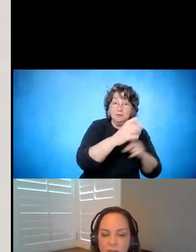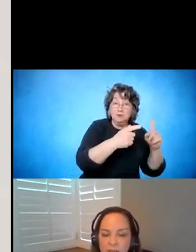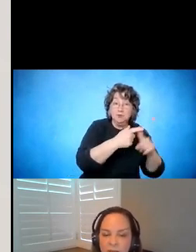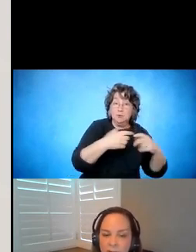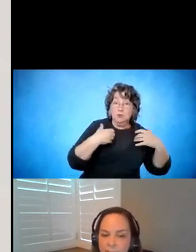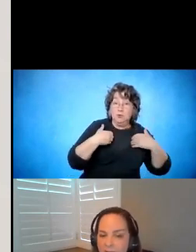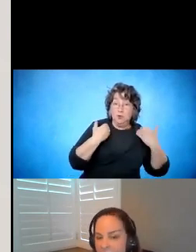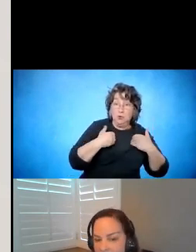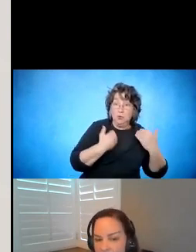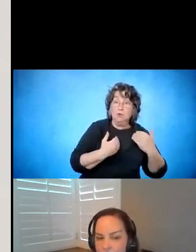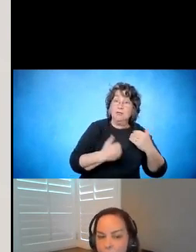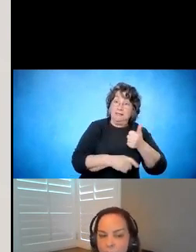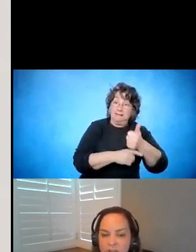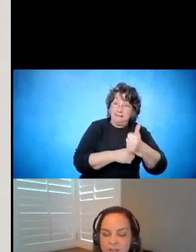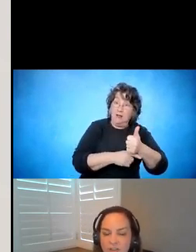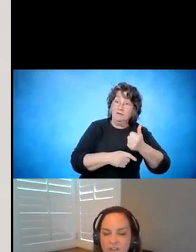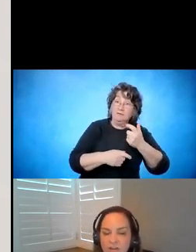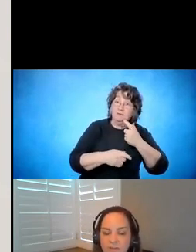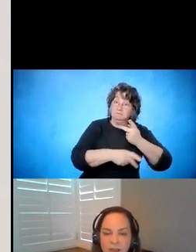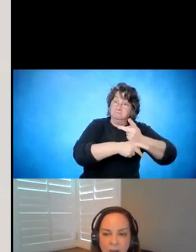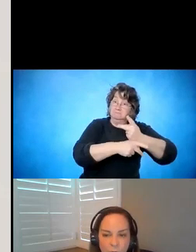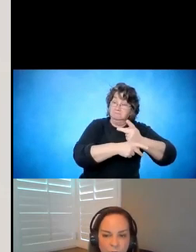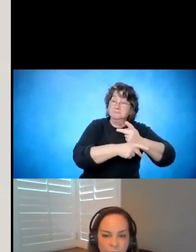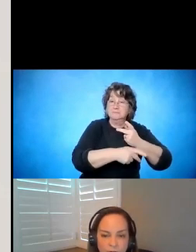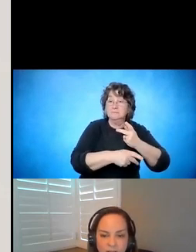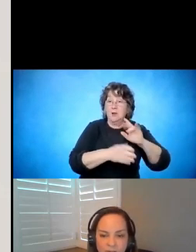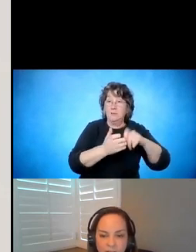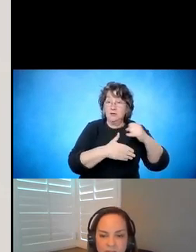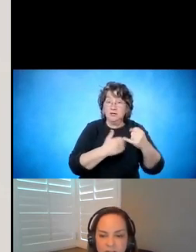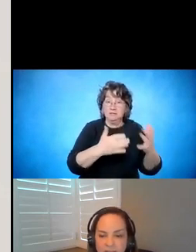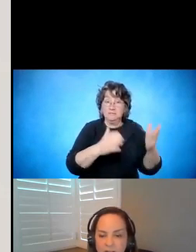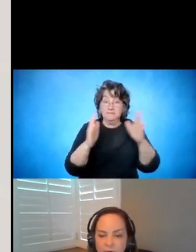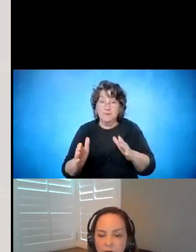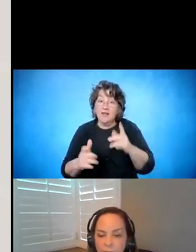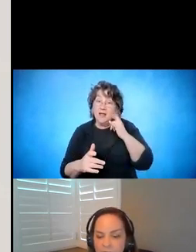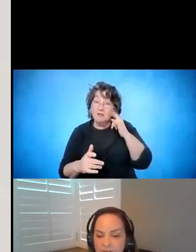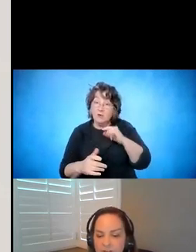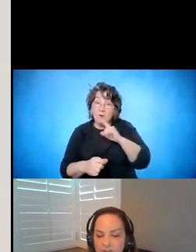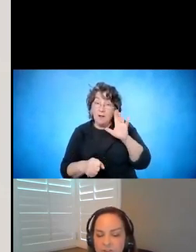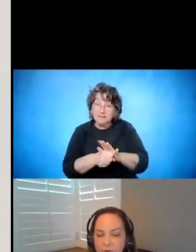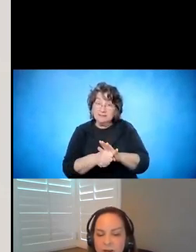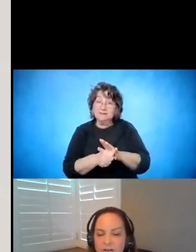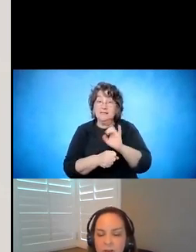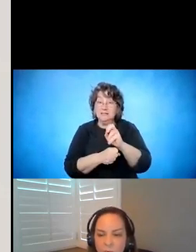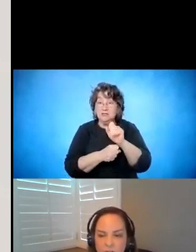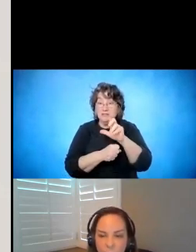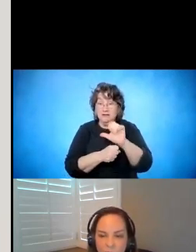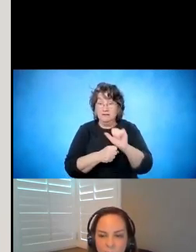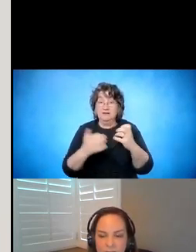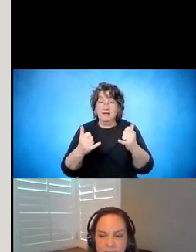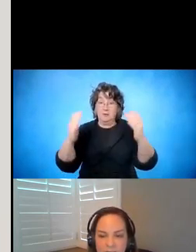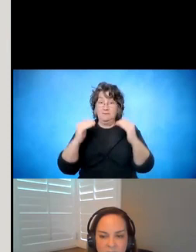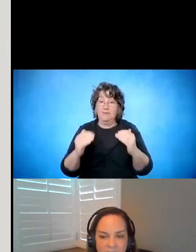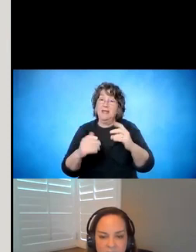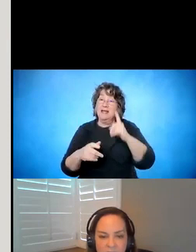We had a California Promise Initiative. And we're currently involved in the California Career Innovations Grant, which will